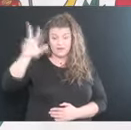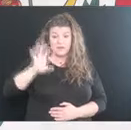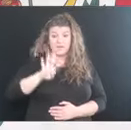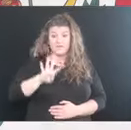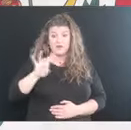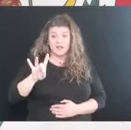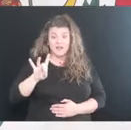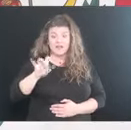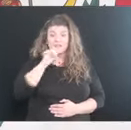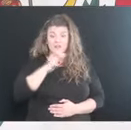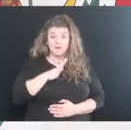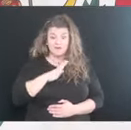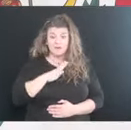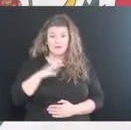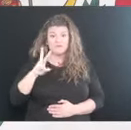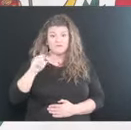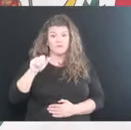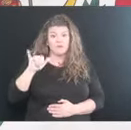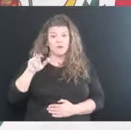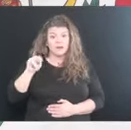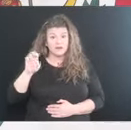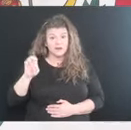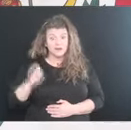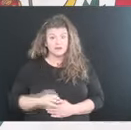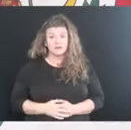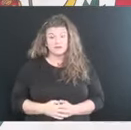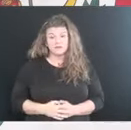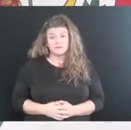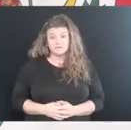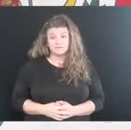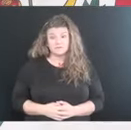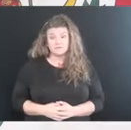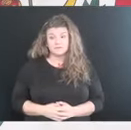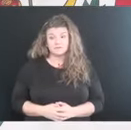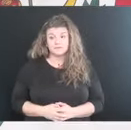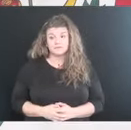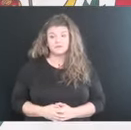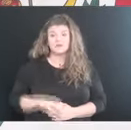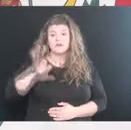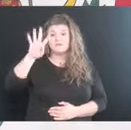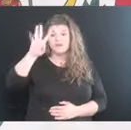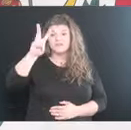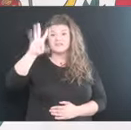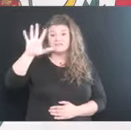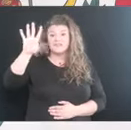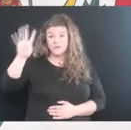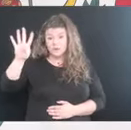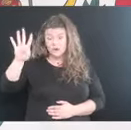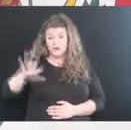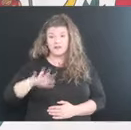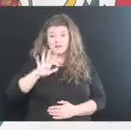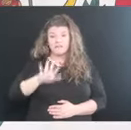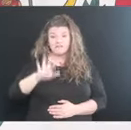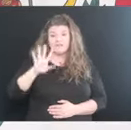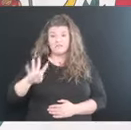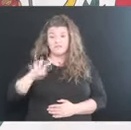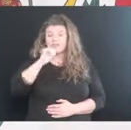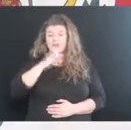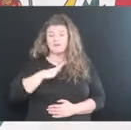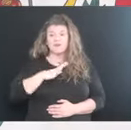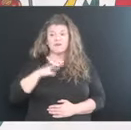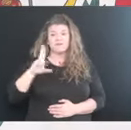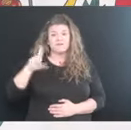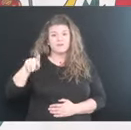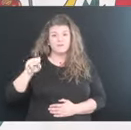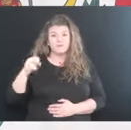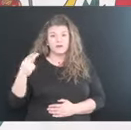48-year-old female from Wayne County, the 4654th death of a 54-year-old female from